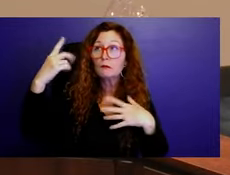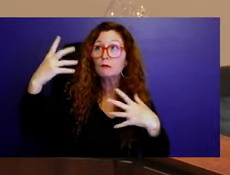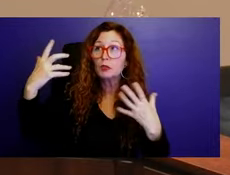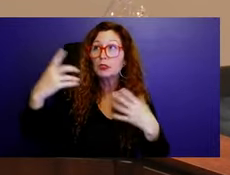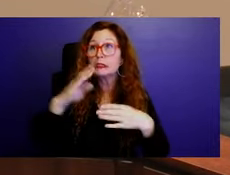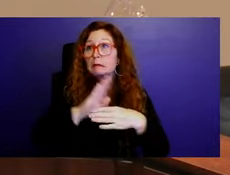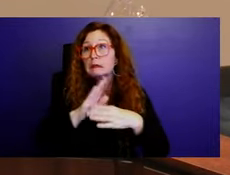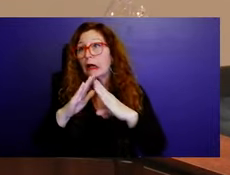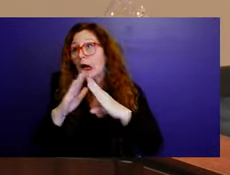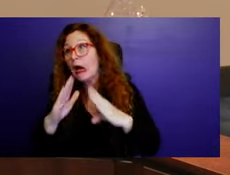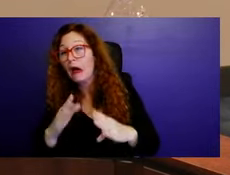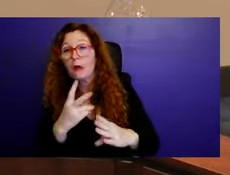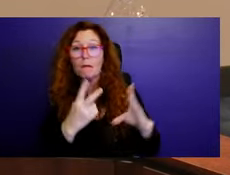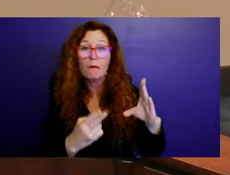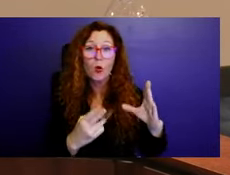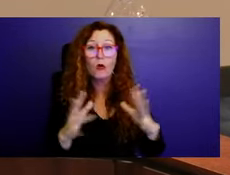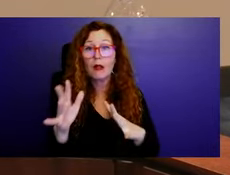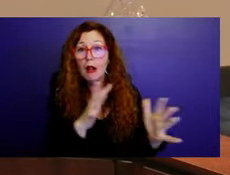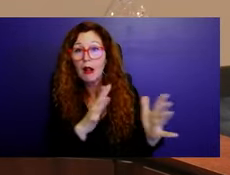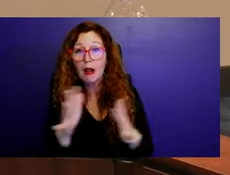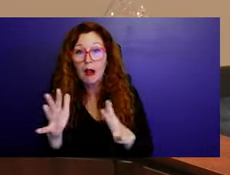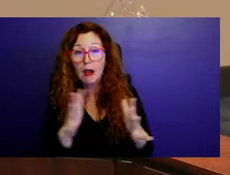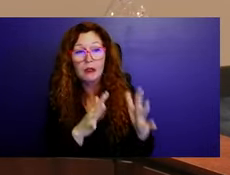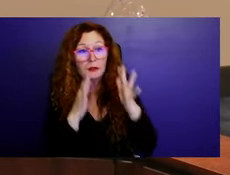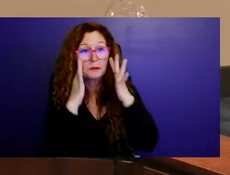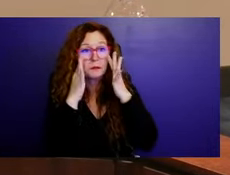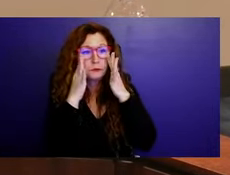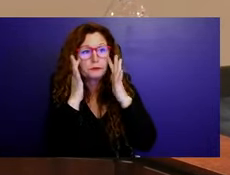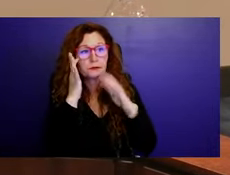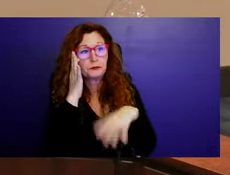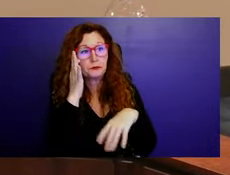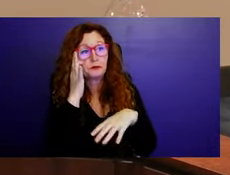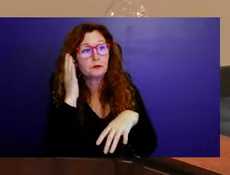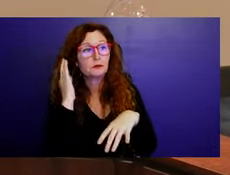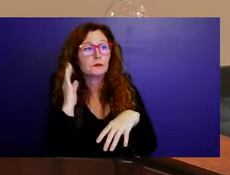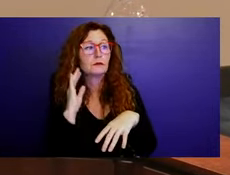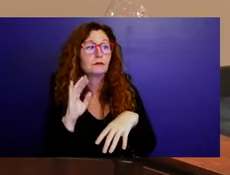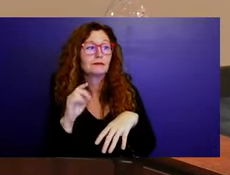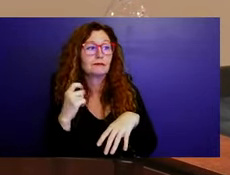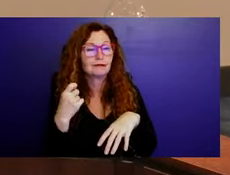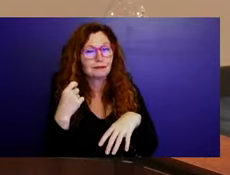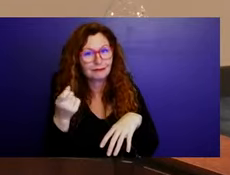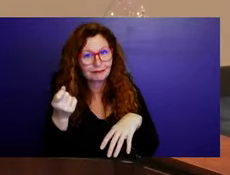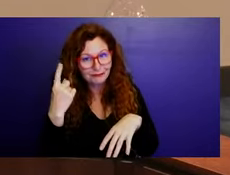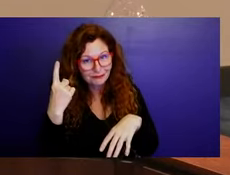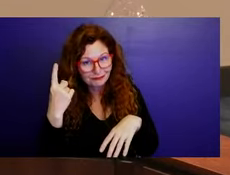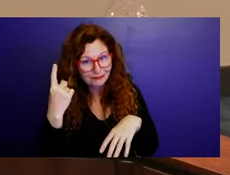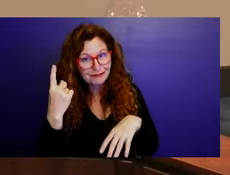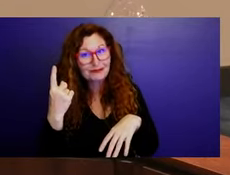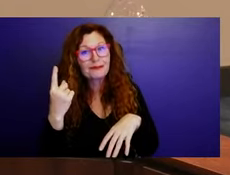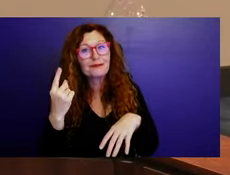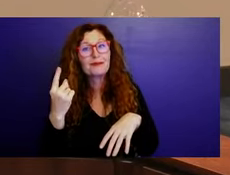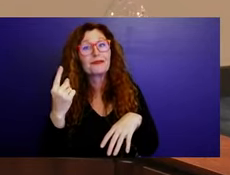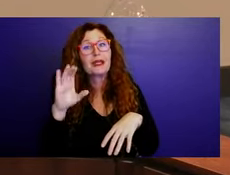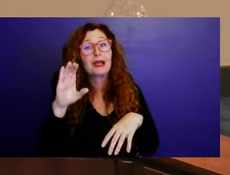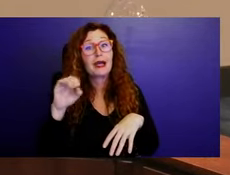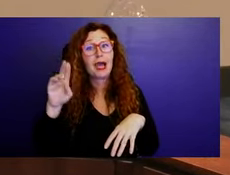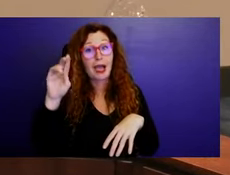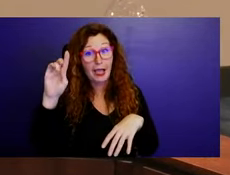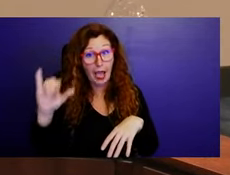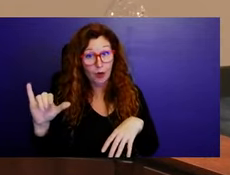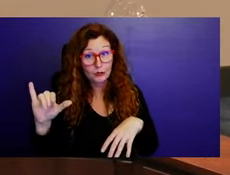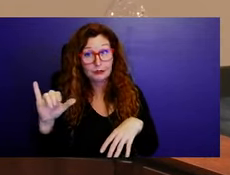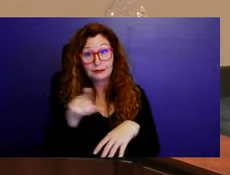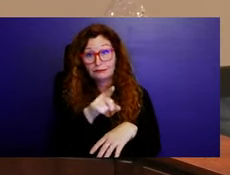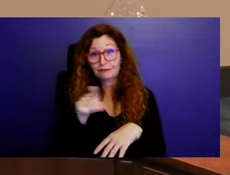of cherry picking. Um, obviously for reasons, if we are taking tax base and they have the cost of the residential areas,